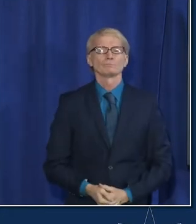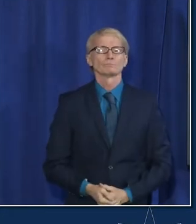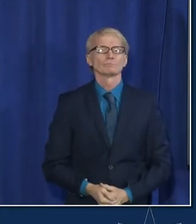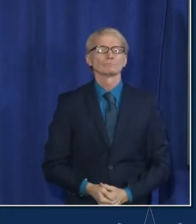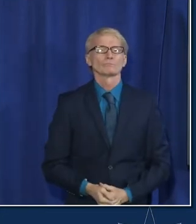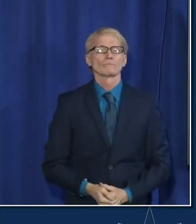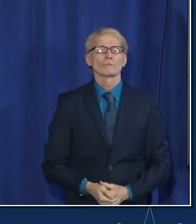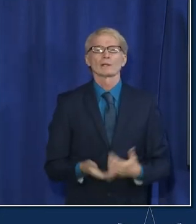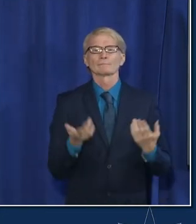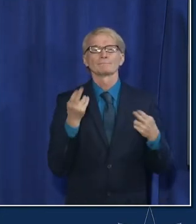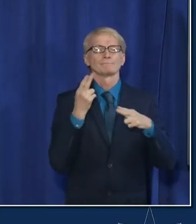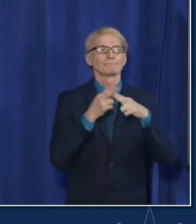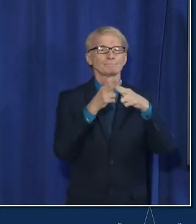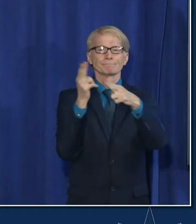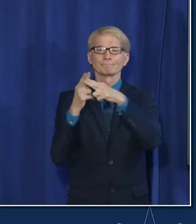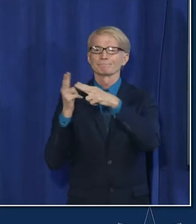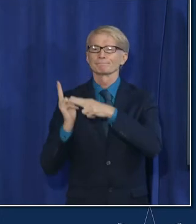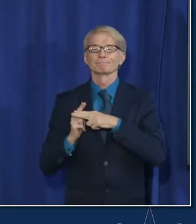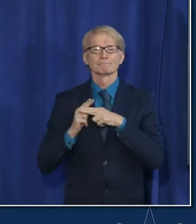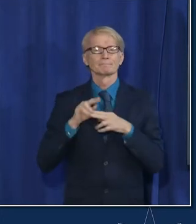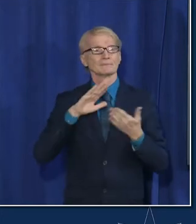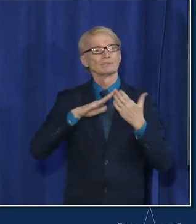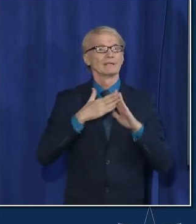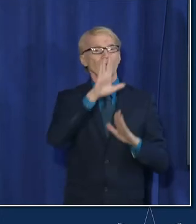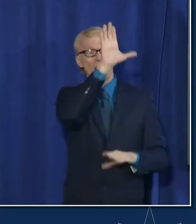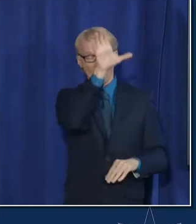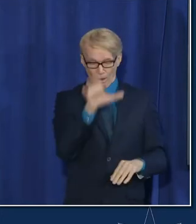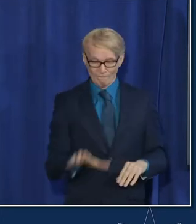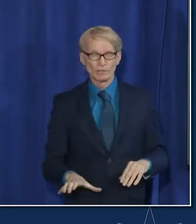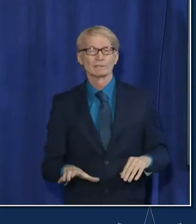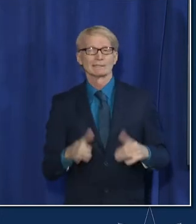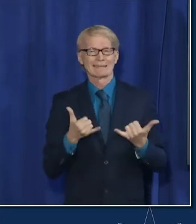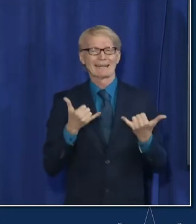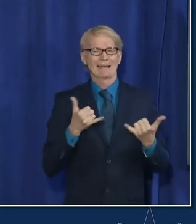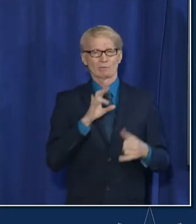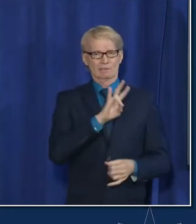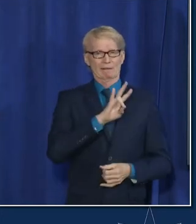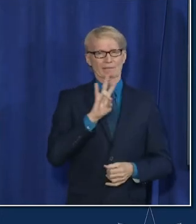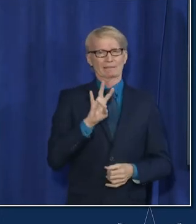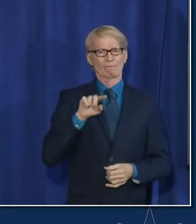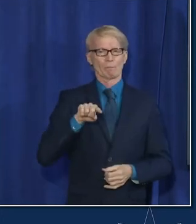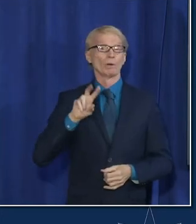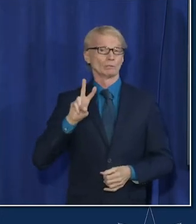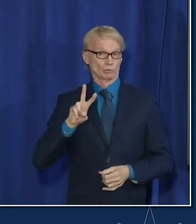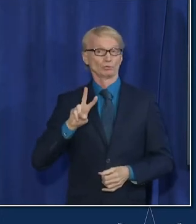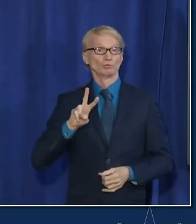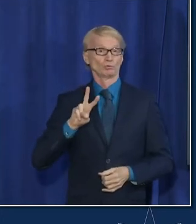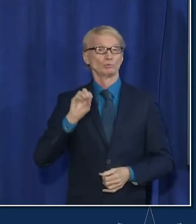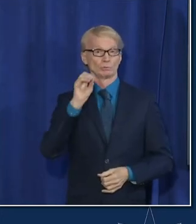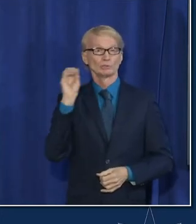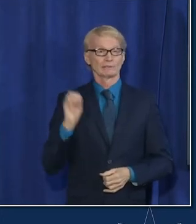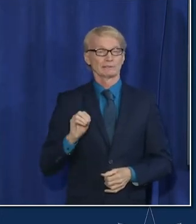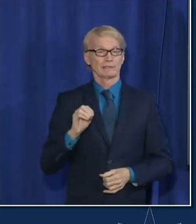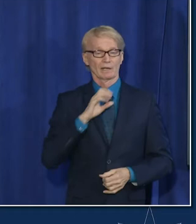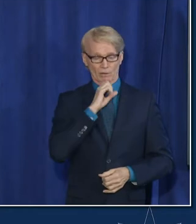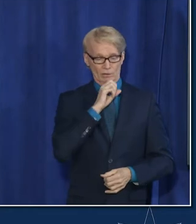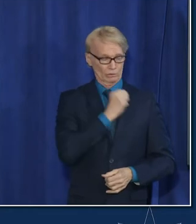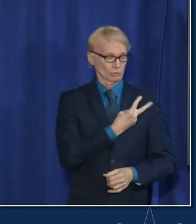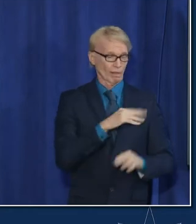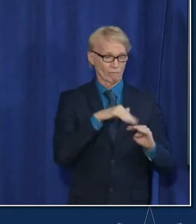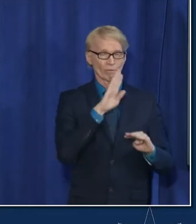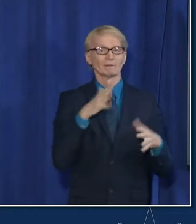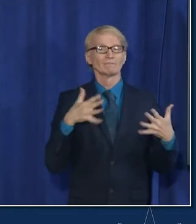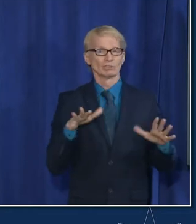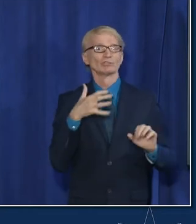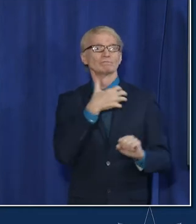landmarks uh and benchmarks across the city citywide we are now at 77.2 percent of those uh age 12 and up having had a